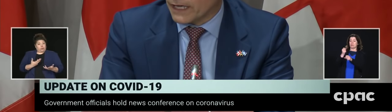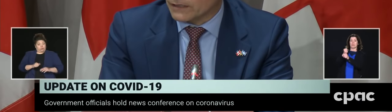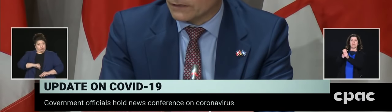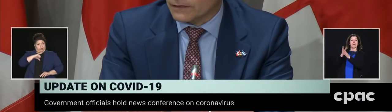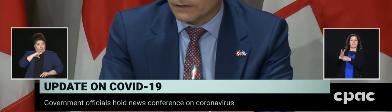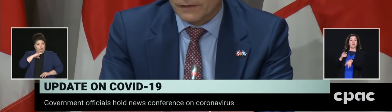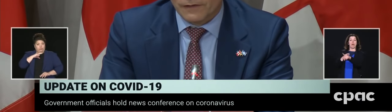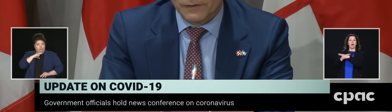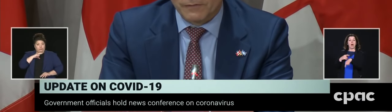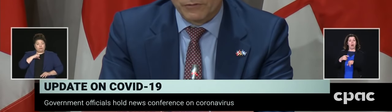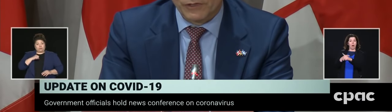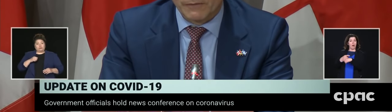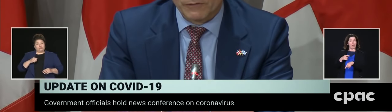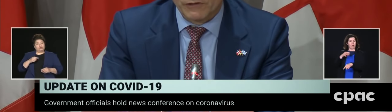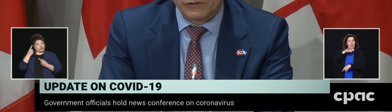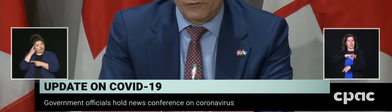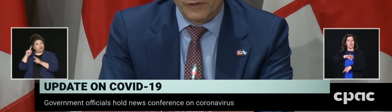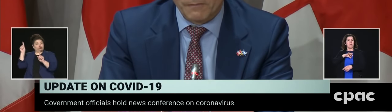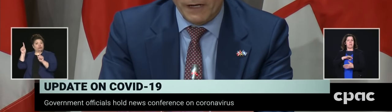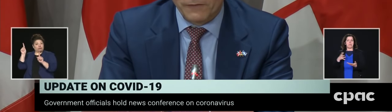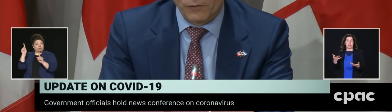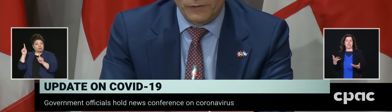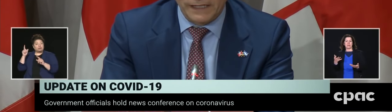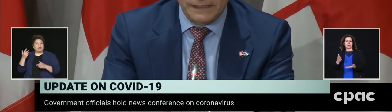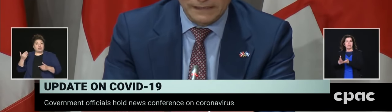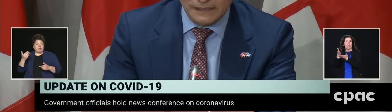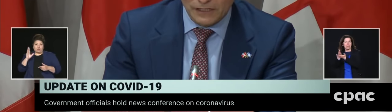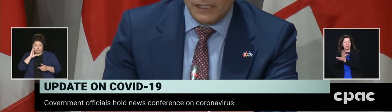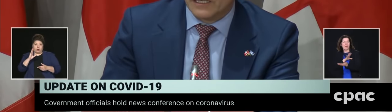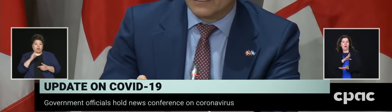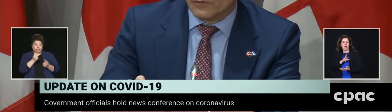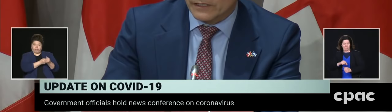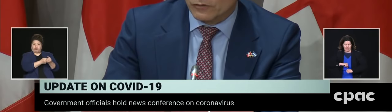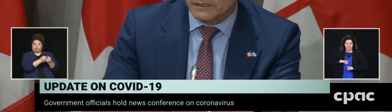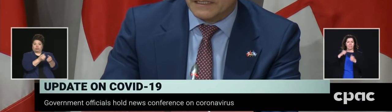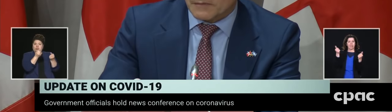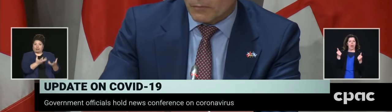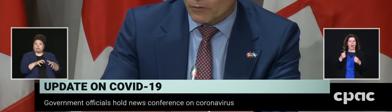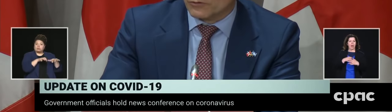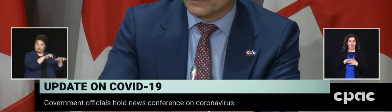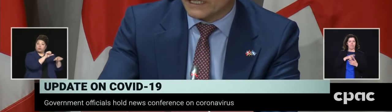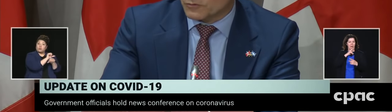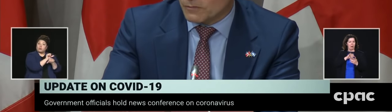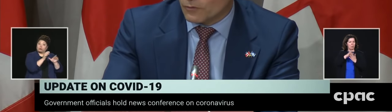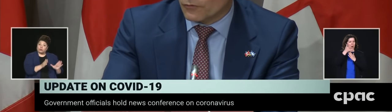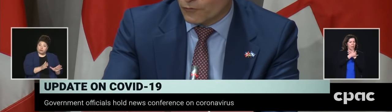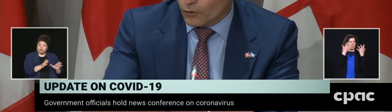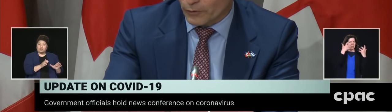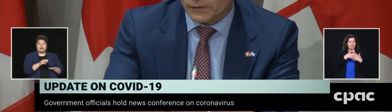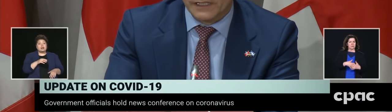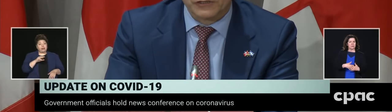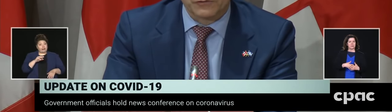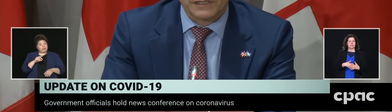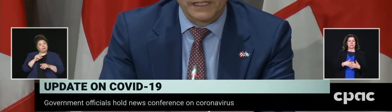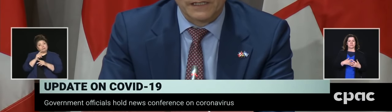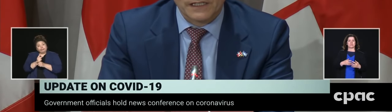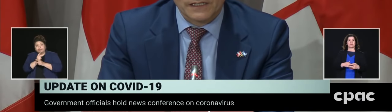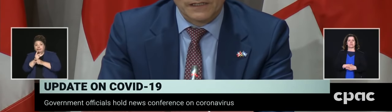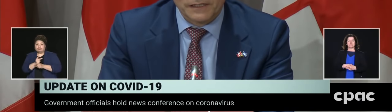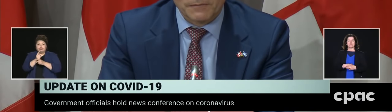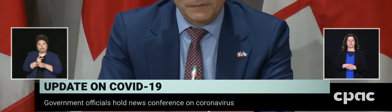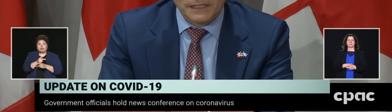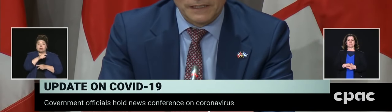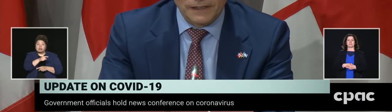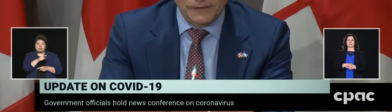of that program, but we're also very mindful that this is going to be important as we move forward. As you said,